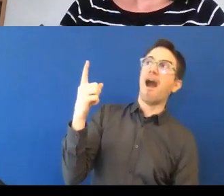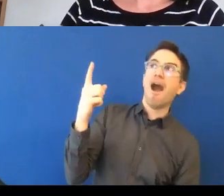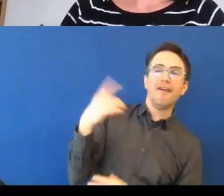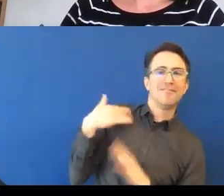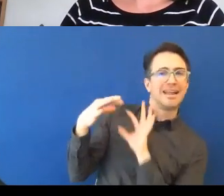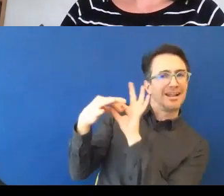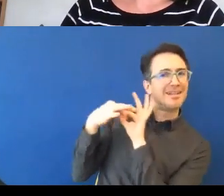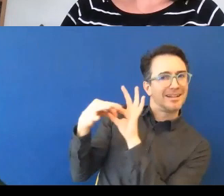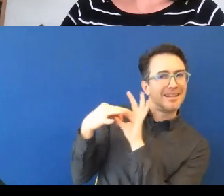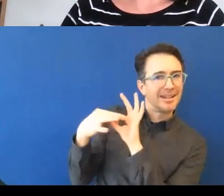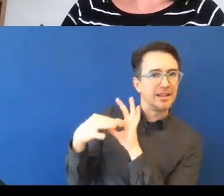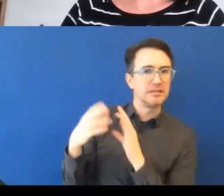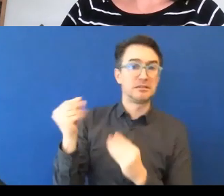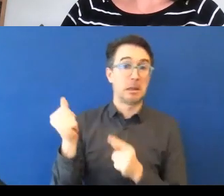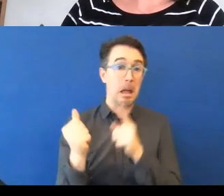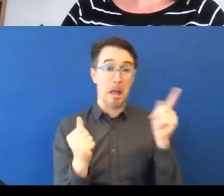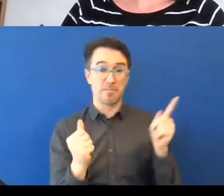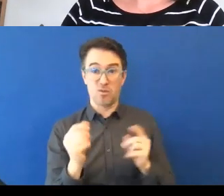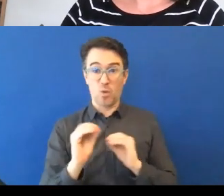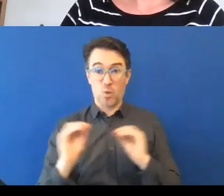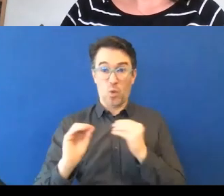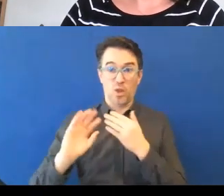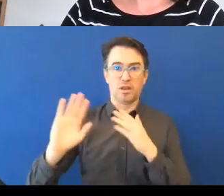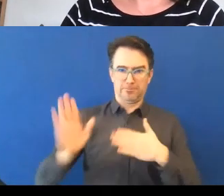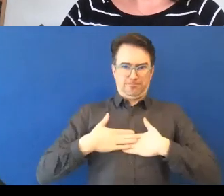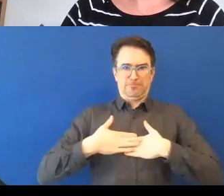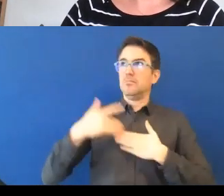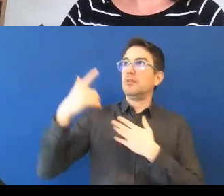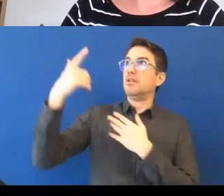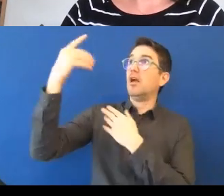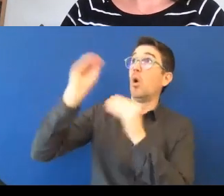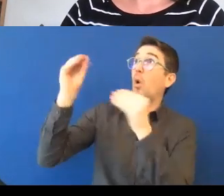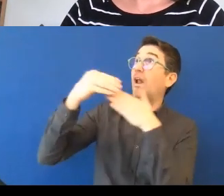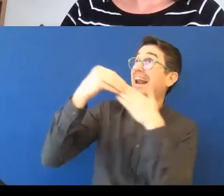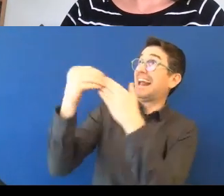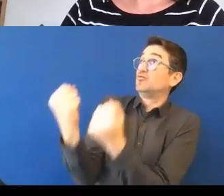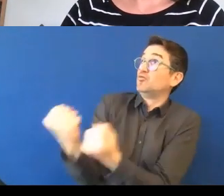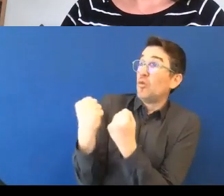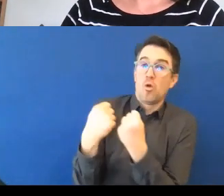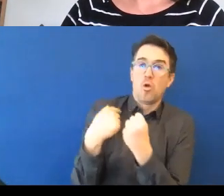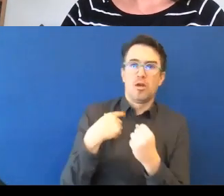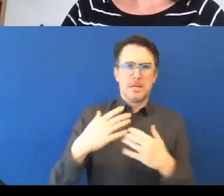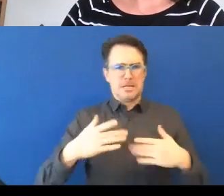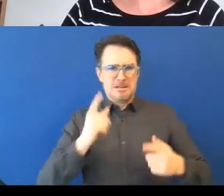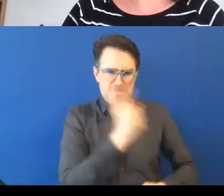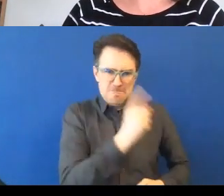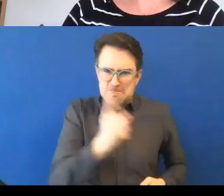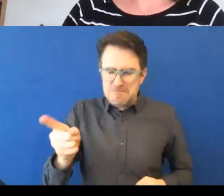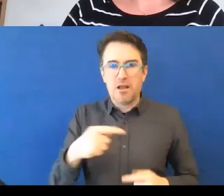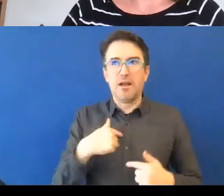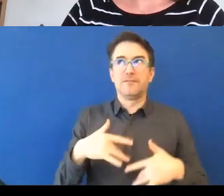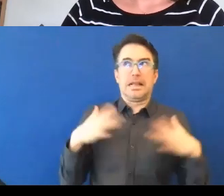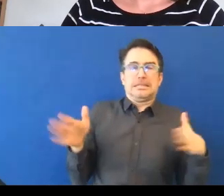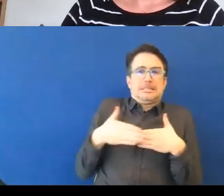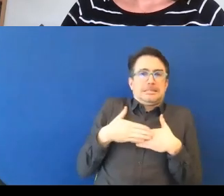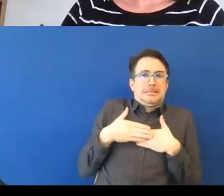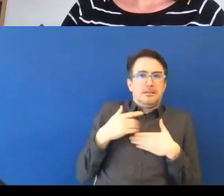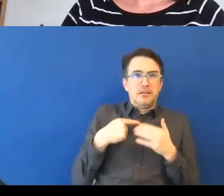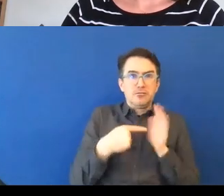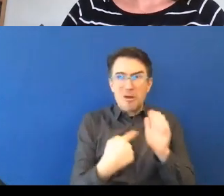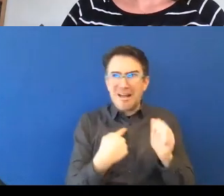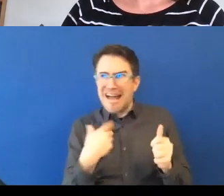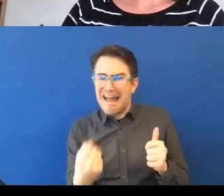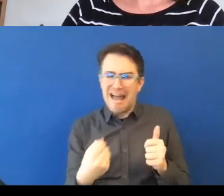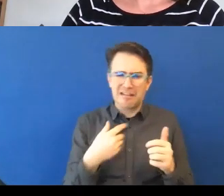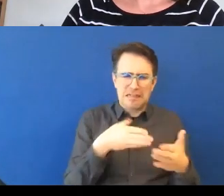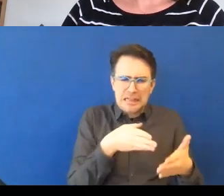actually start talking about it. The very first thing is say, yes, we support this. And then from an individual point of